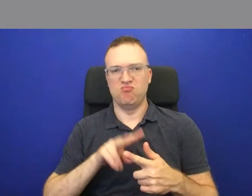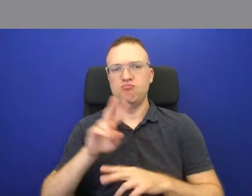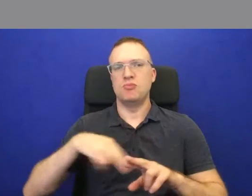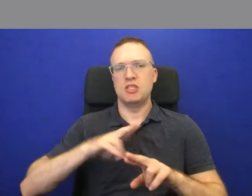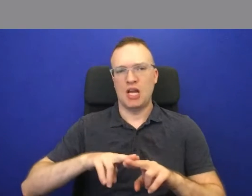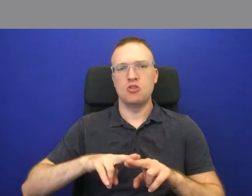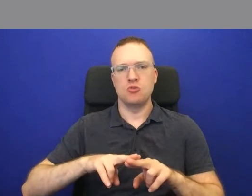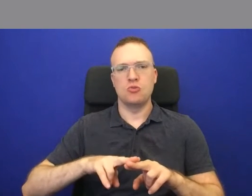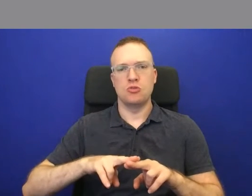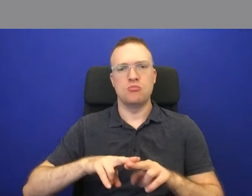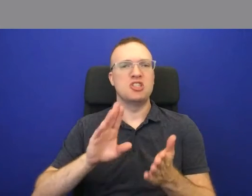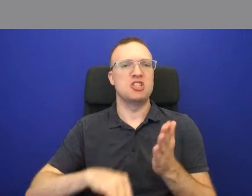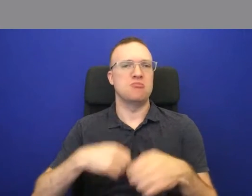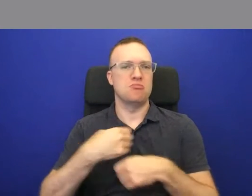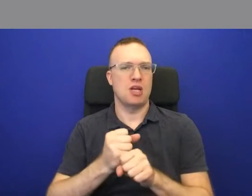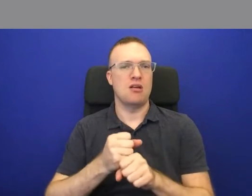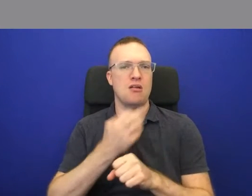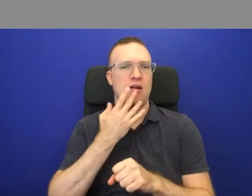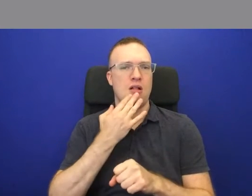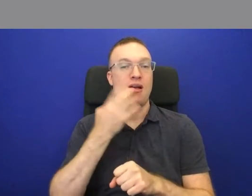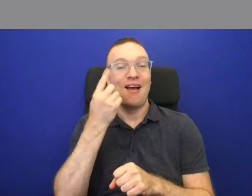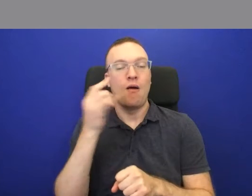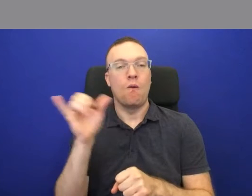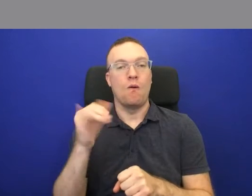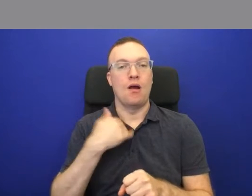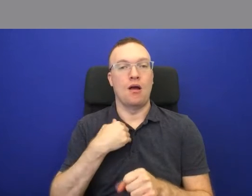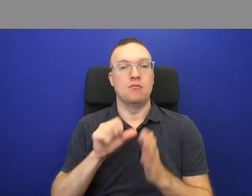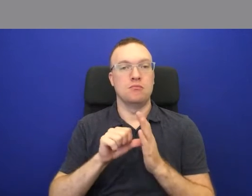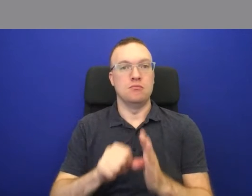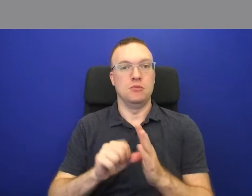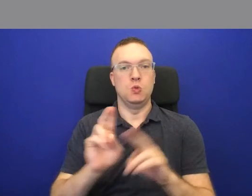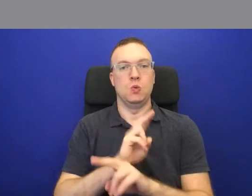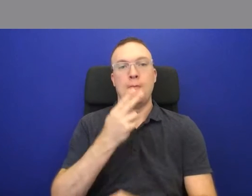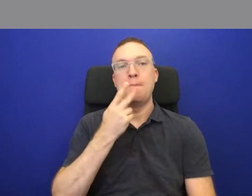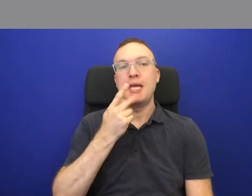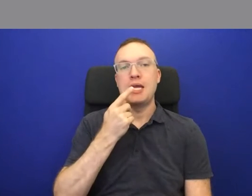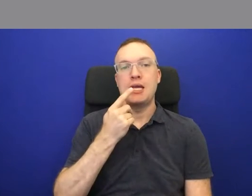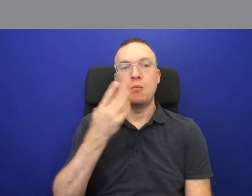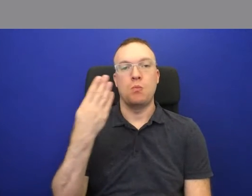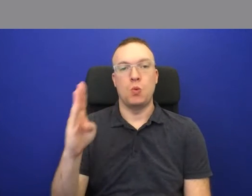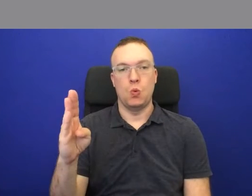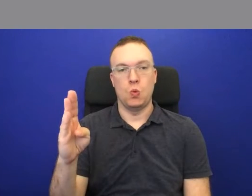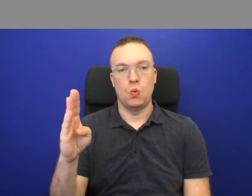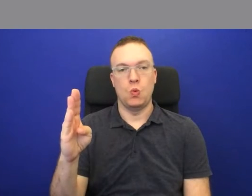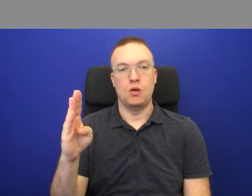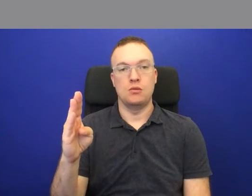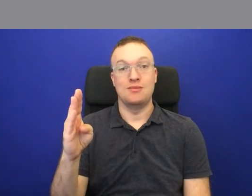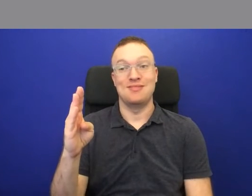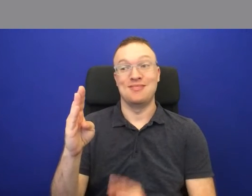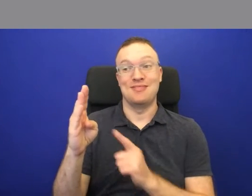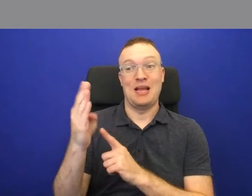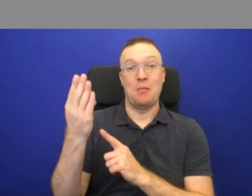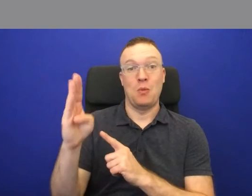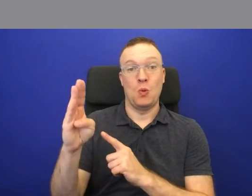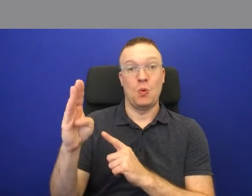and cheap to make colors. But we also have a striking use of pink and blue. And blue is a